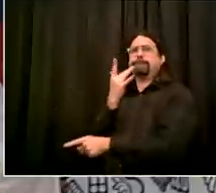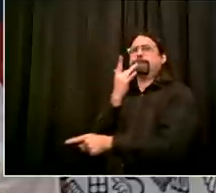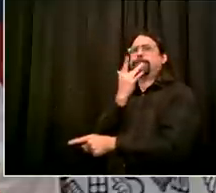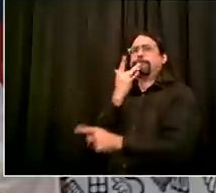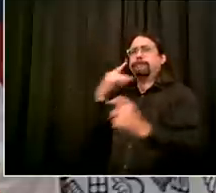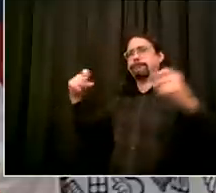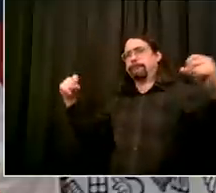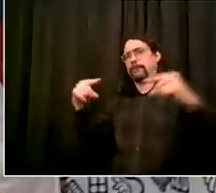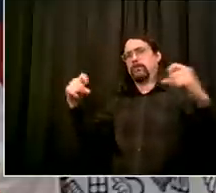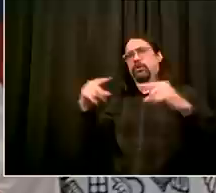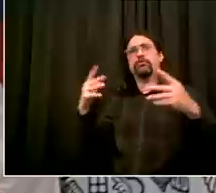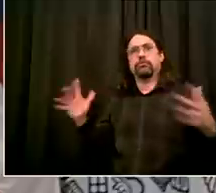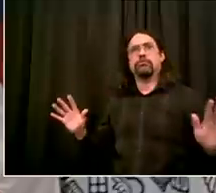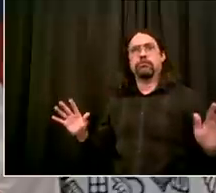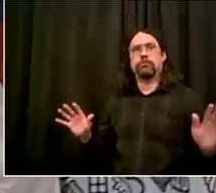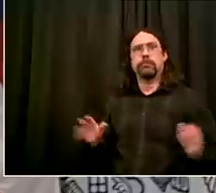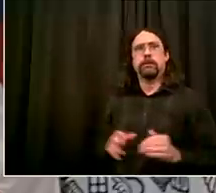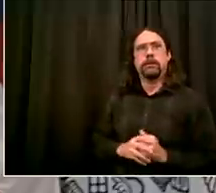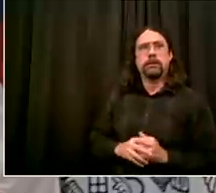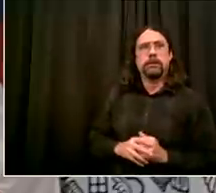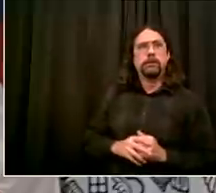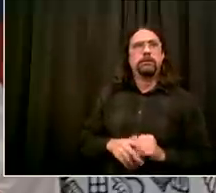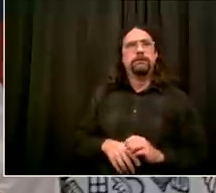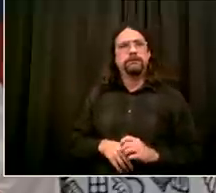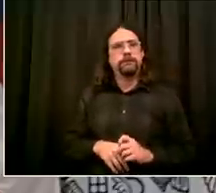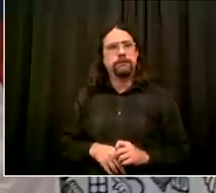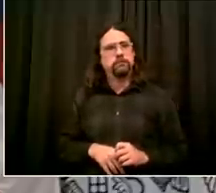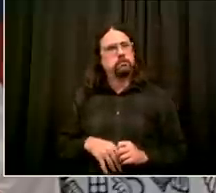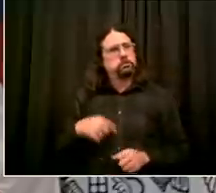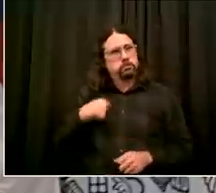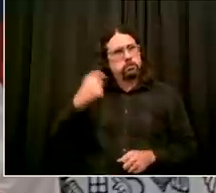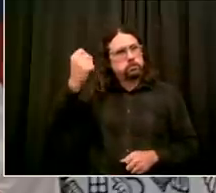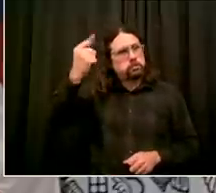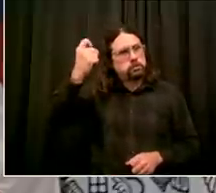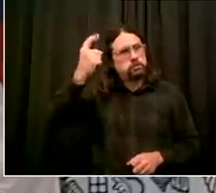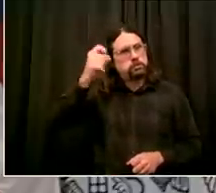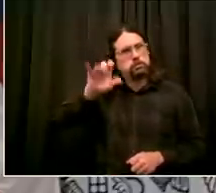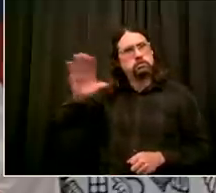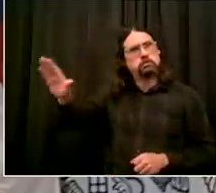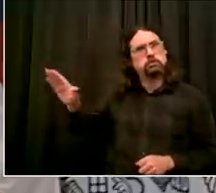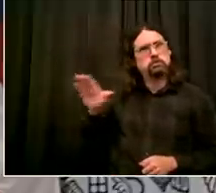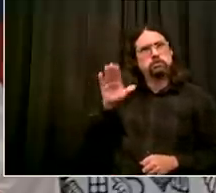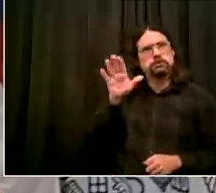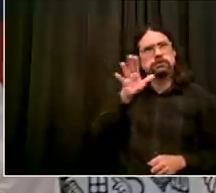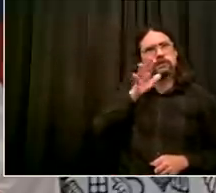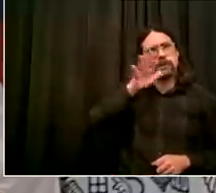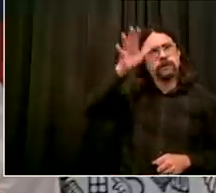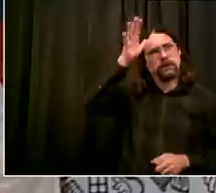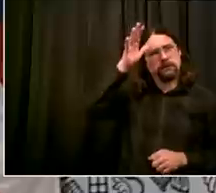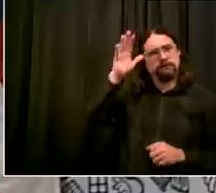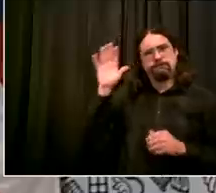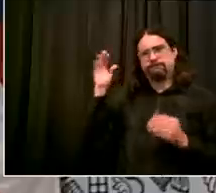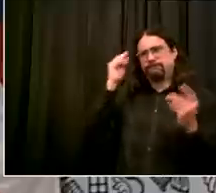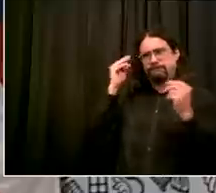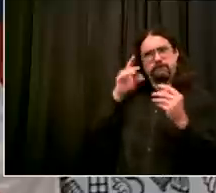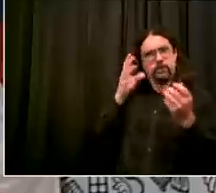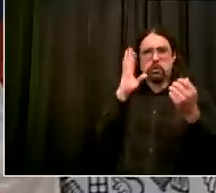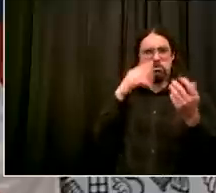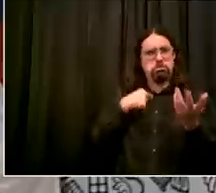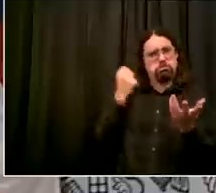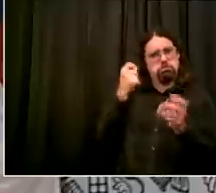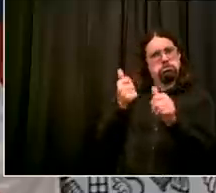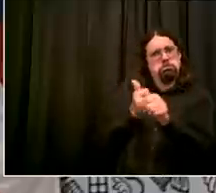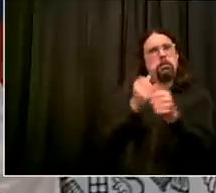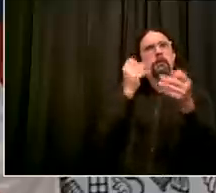begin obviously a lot of other parents as we saw yesterday in elmhurst and all over the city are like no i need my kid to be in school for a lot of